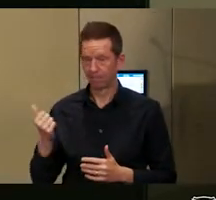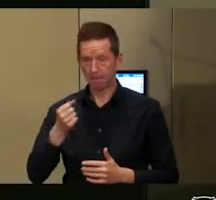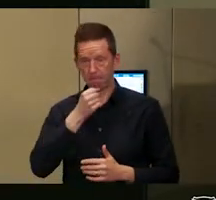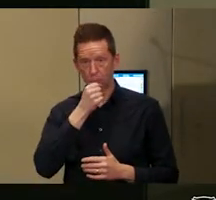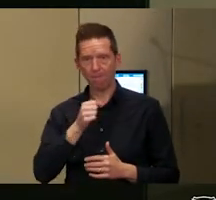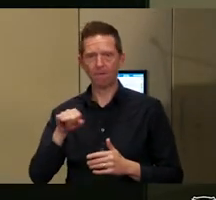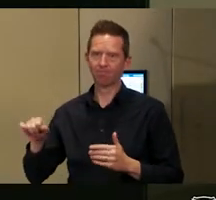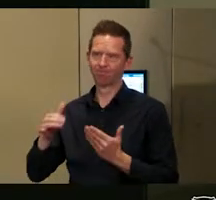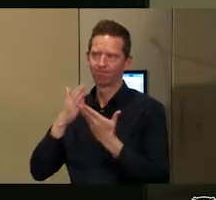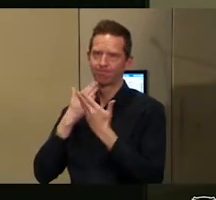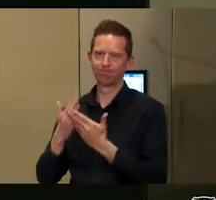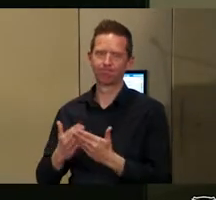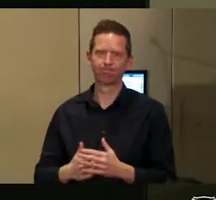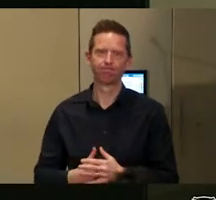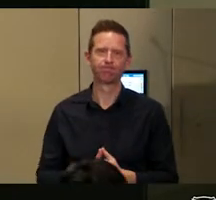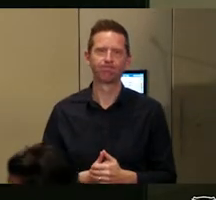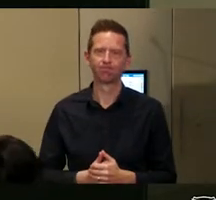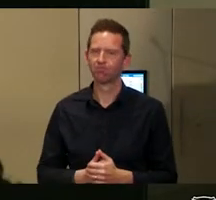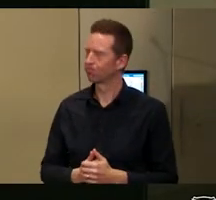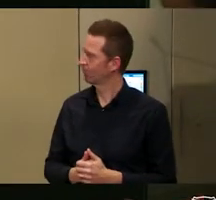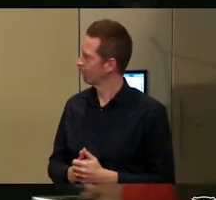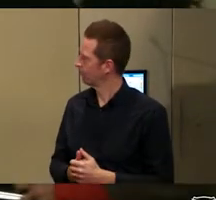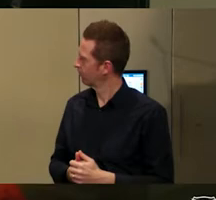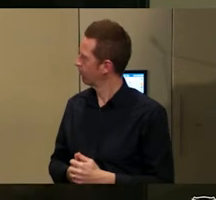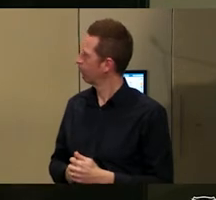Yes, that would be great. Okay.